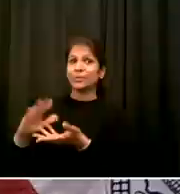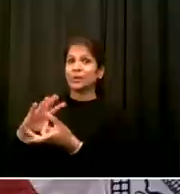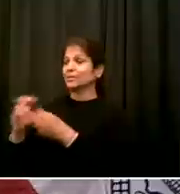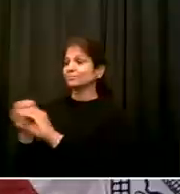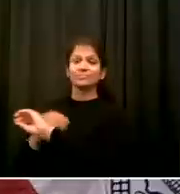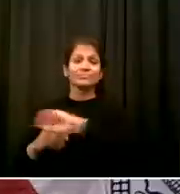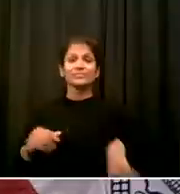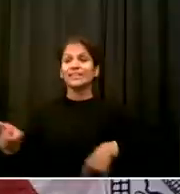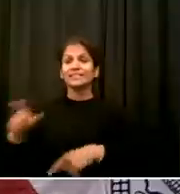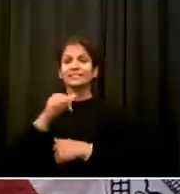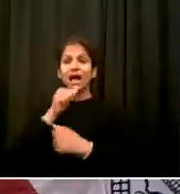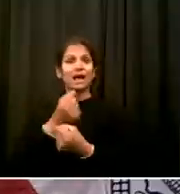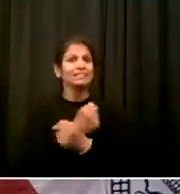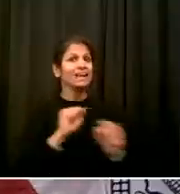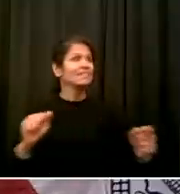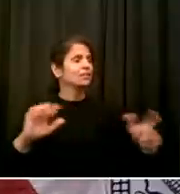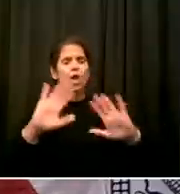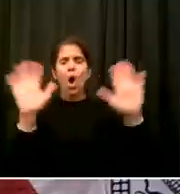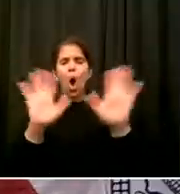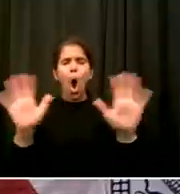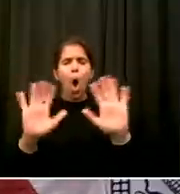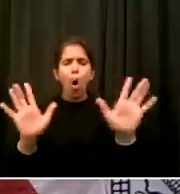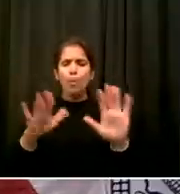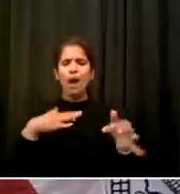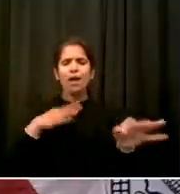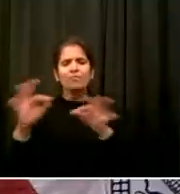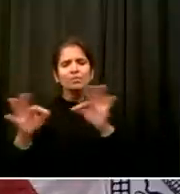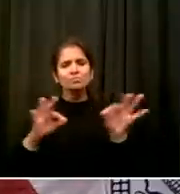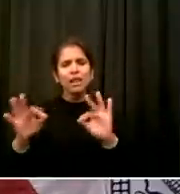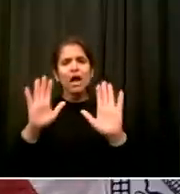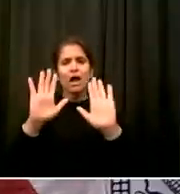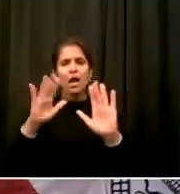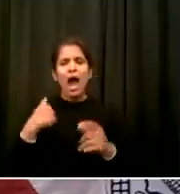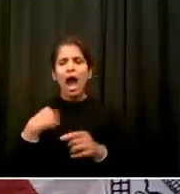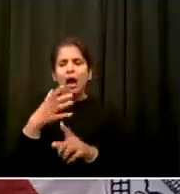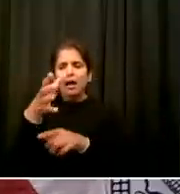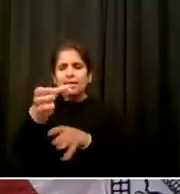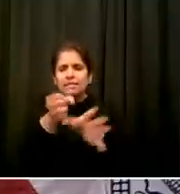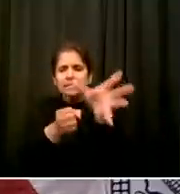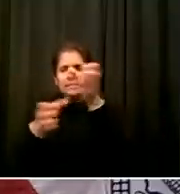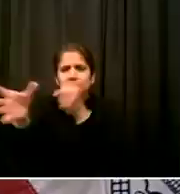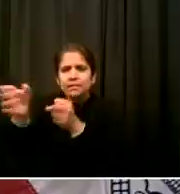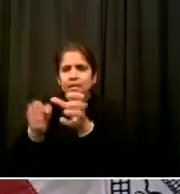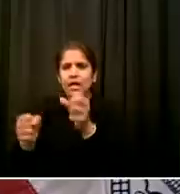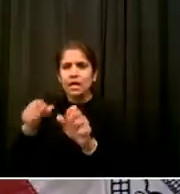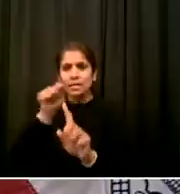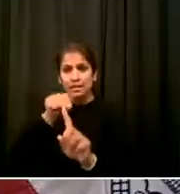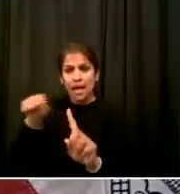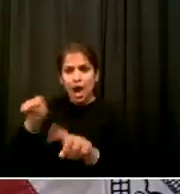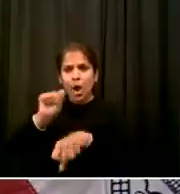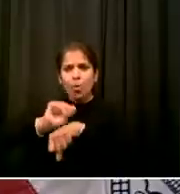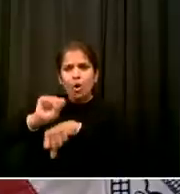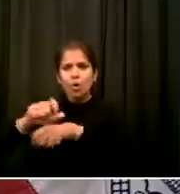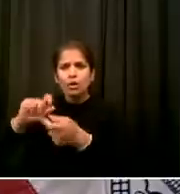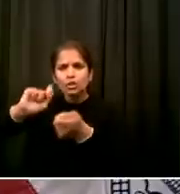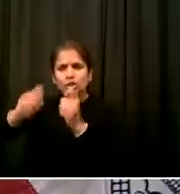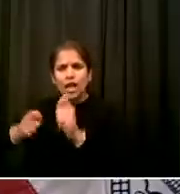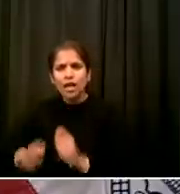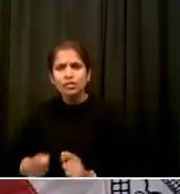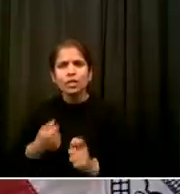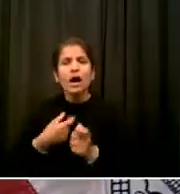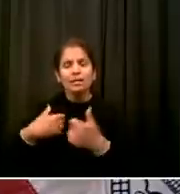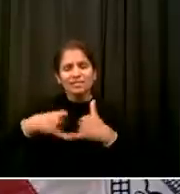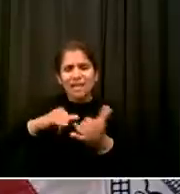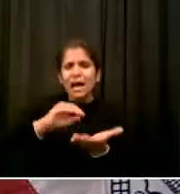And think the commissioner is absolutely right We have to fight crime in a different fashion And continue to improve the relationship between police and community